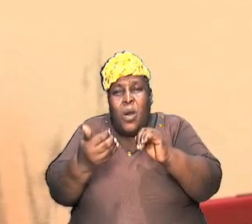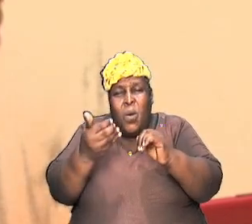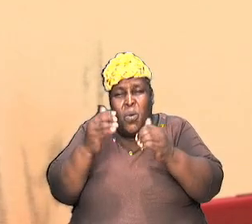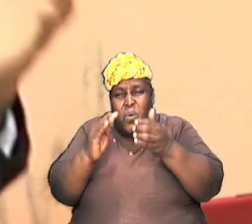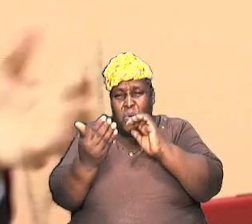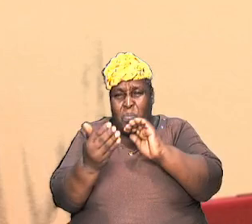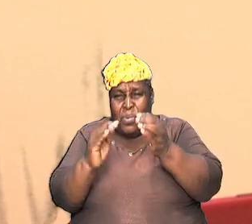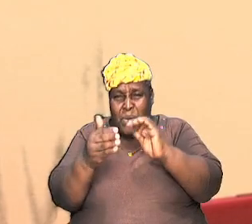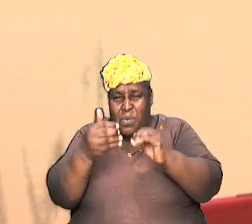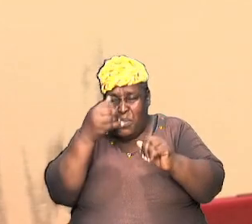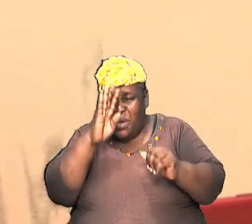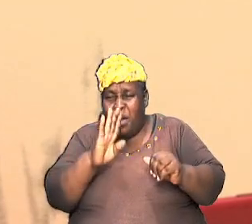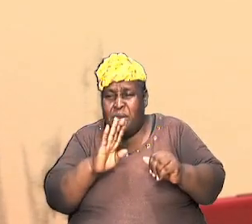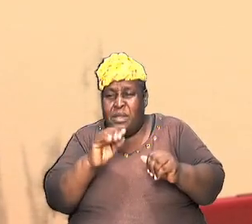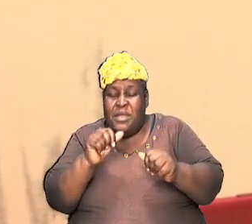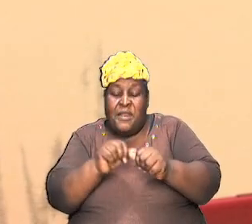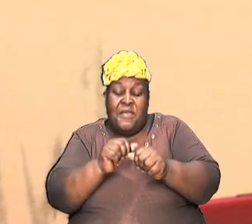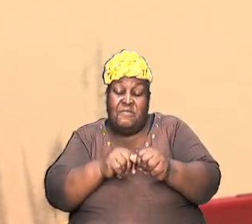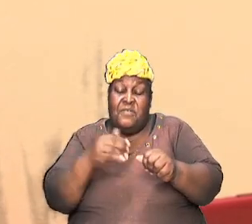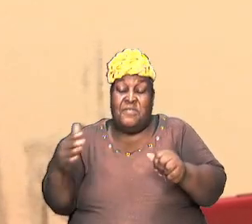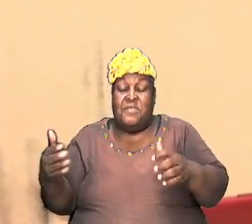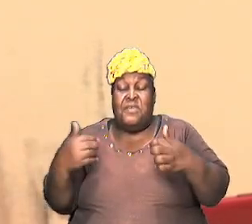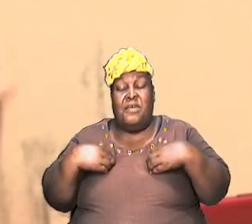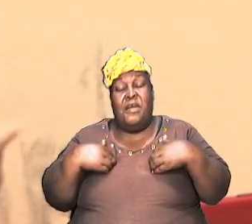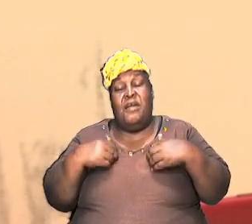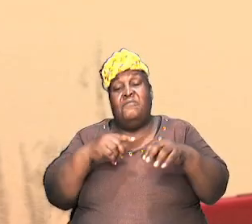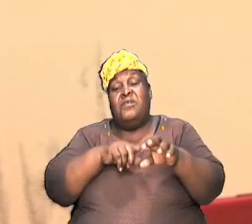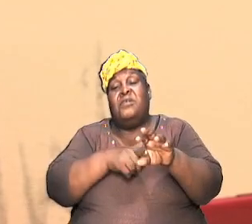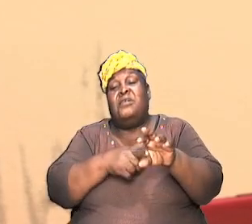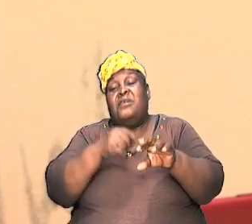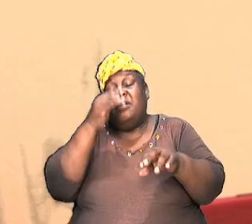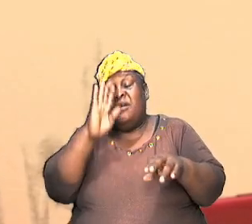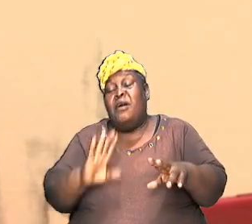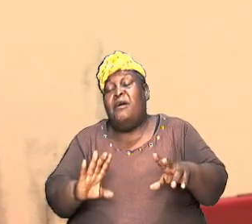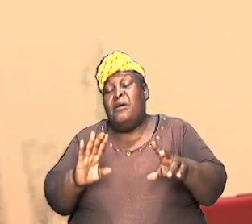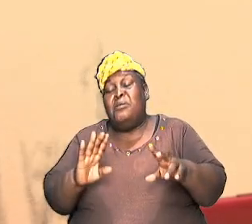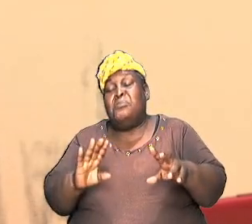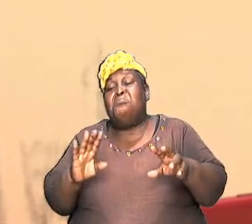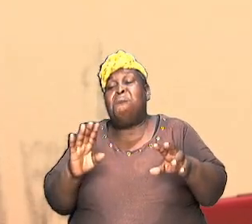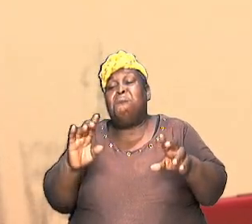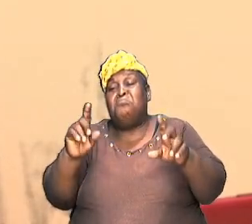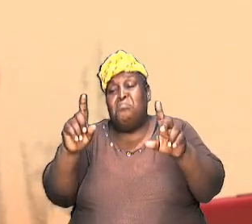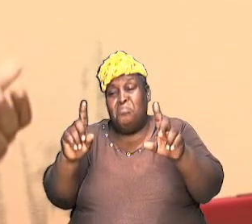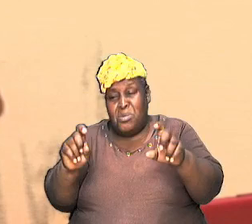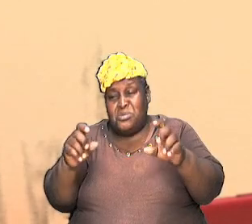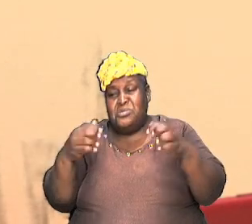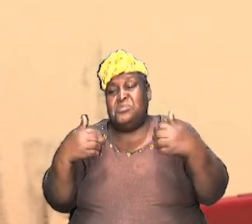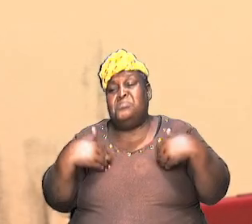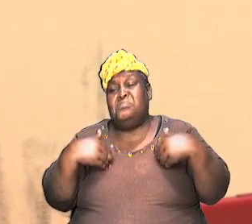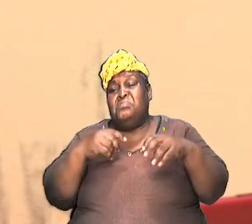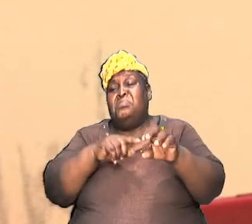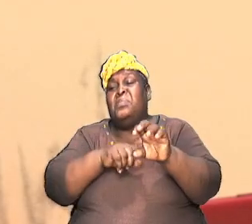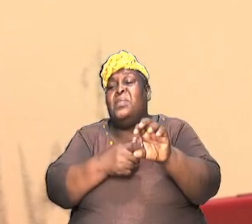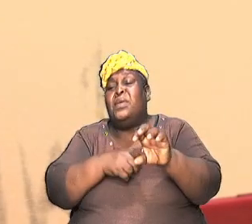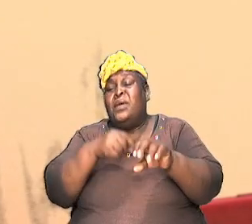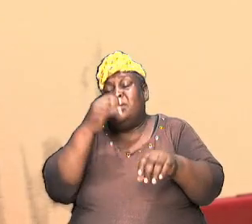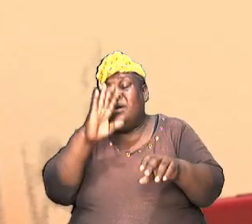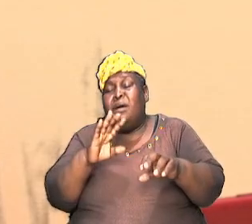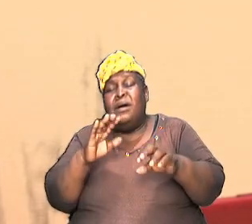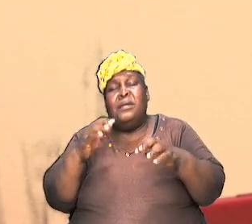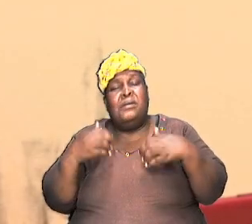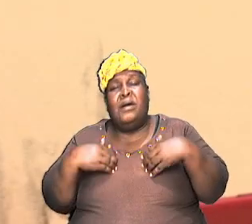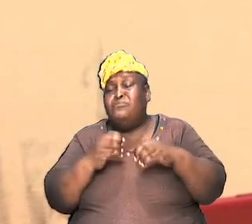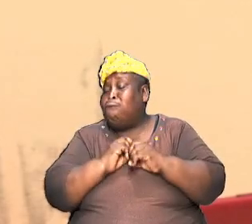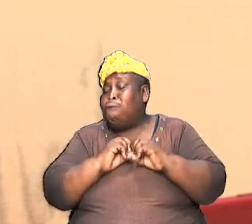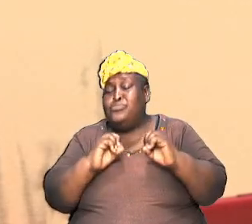everything has a beginning, indeed God should have a beginning. But then he has none and a lot of